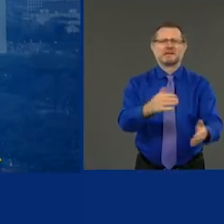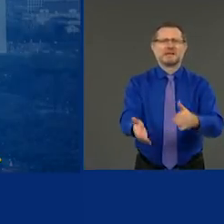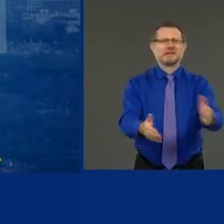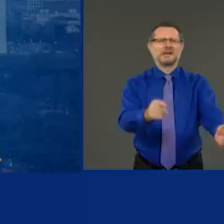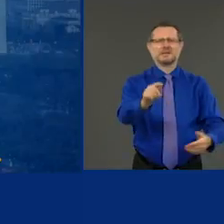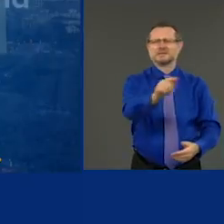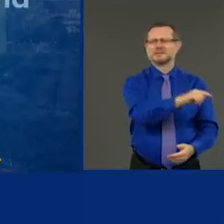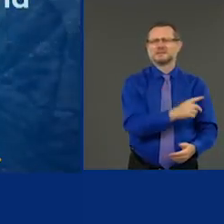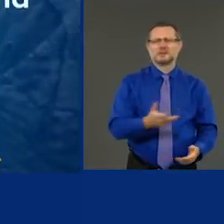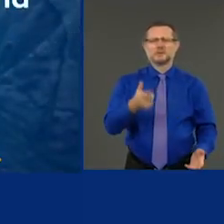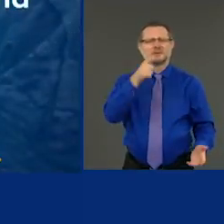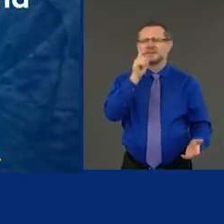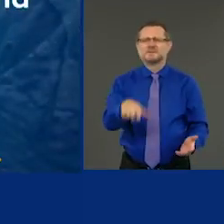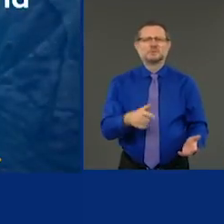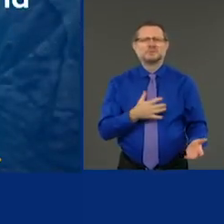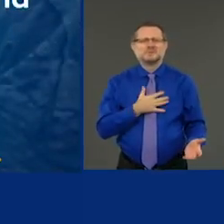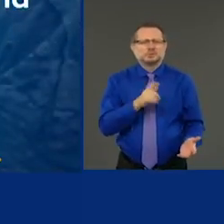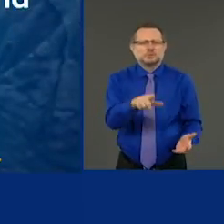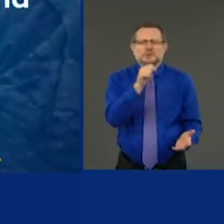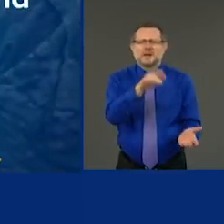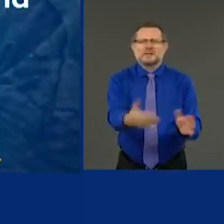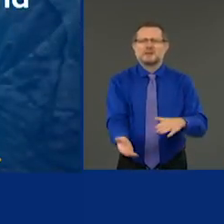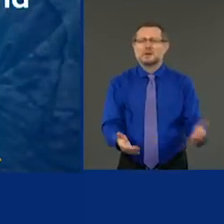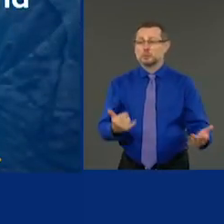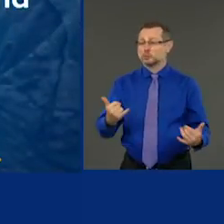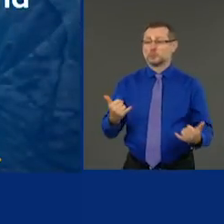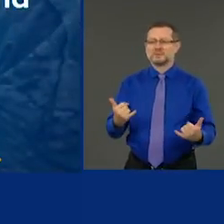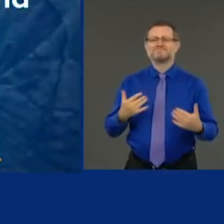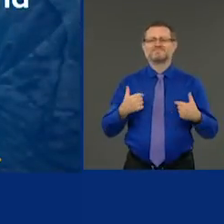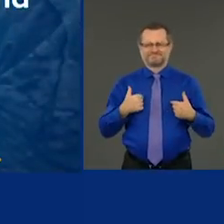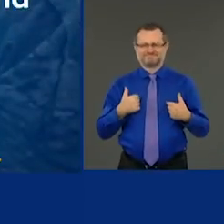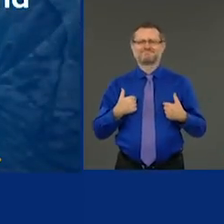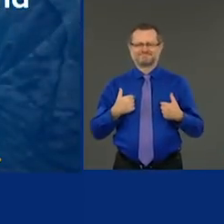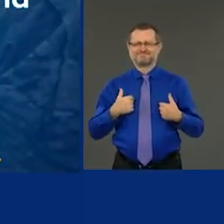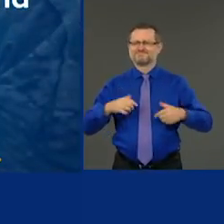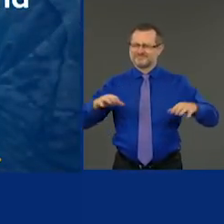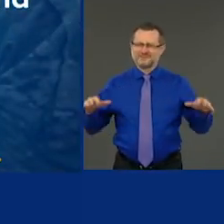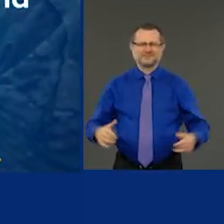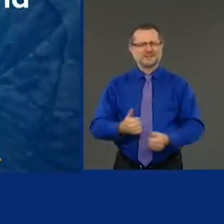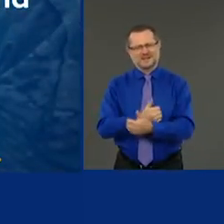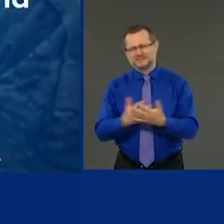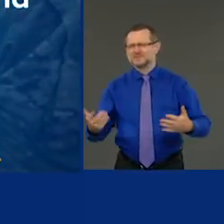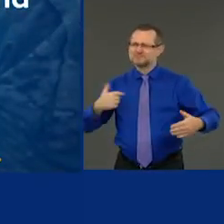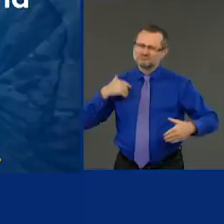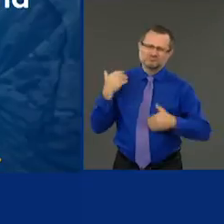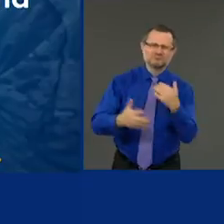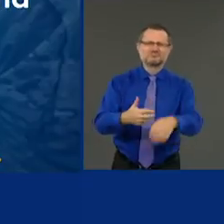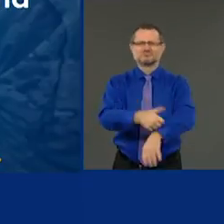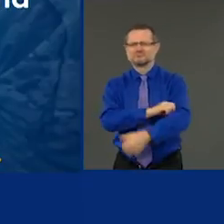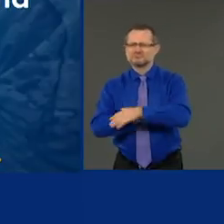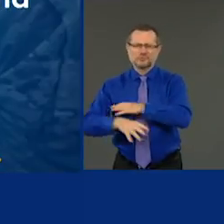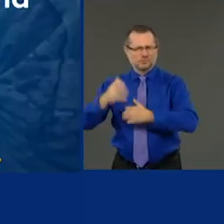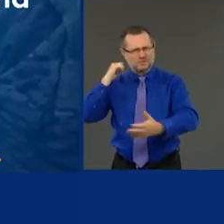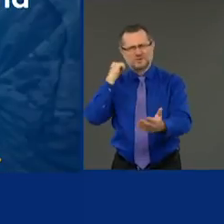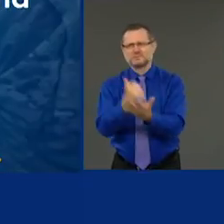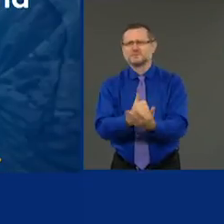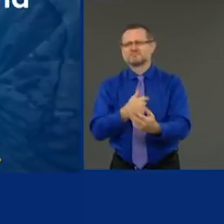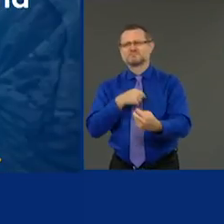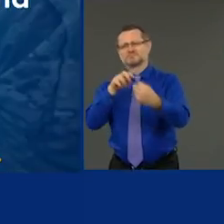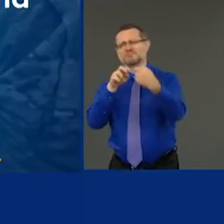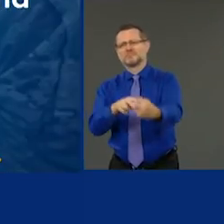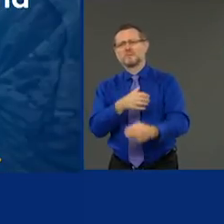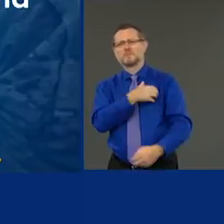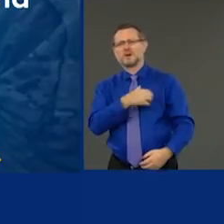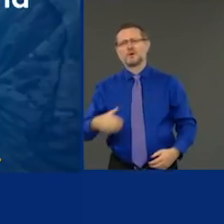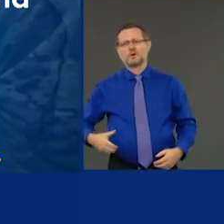And we're going to do everything that we can to make it better. We're going to meet with Mayor Van Johnson and his team today. I've been speaking with